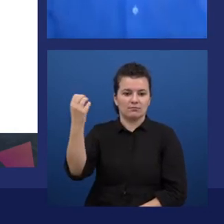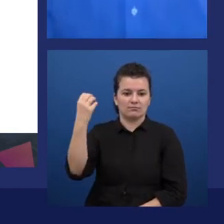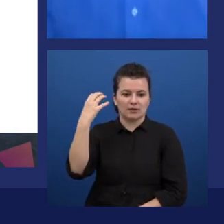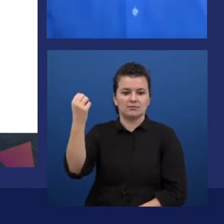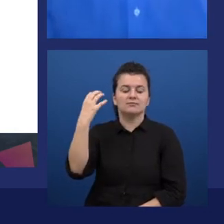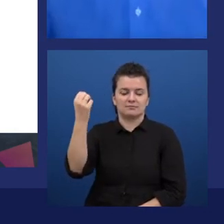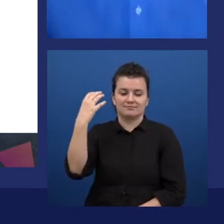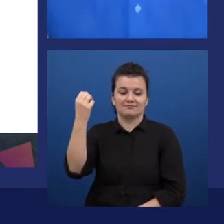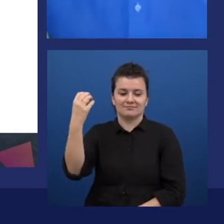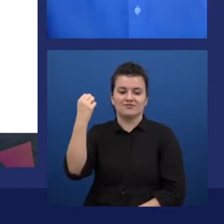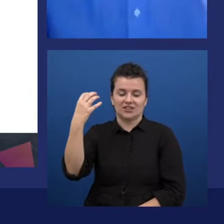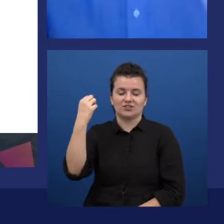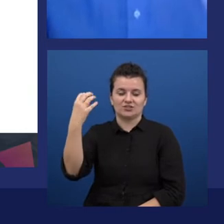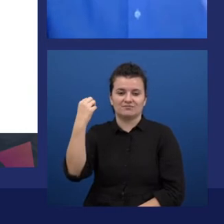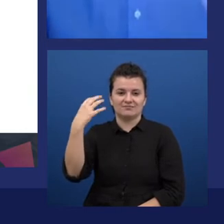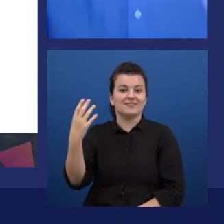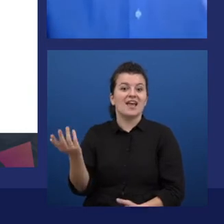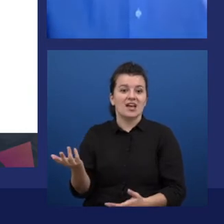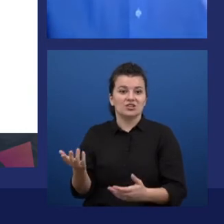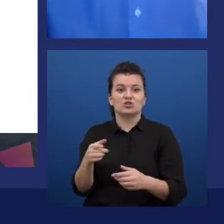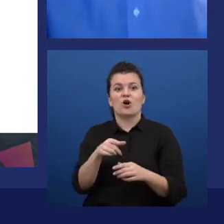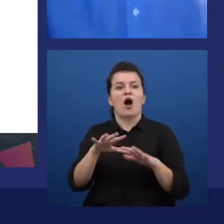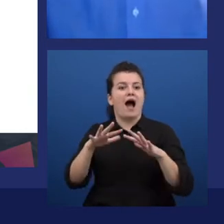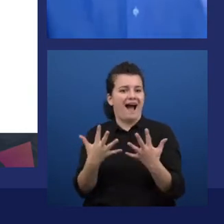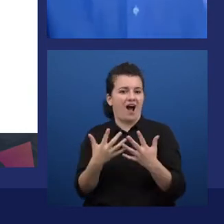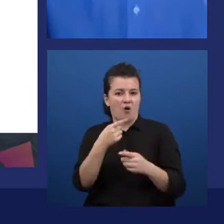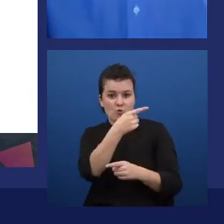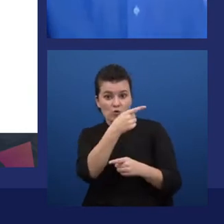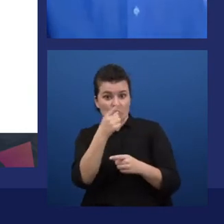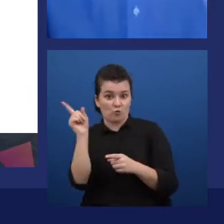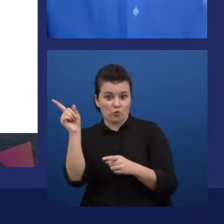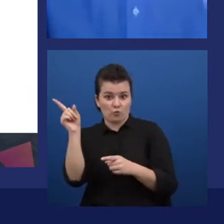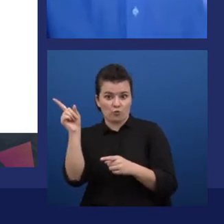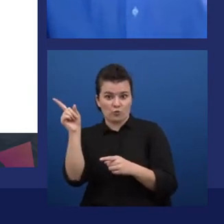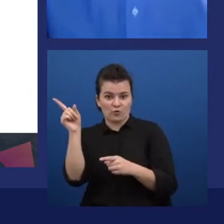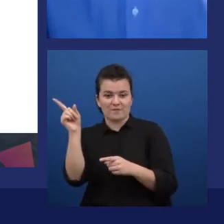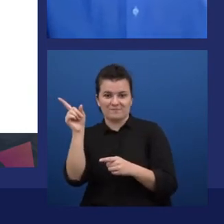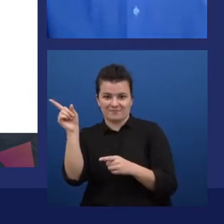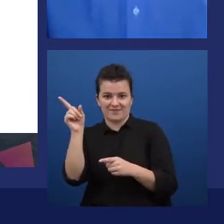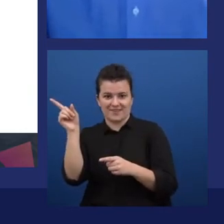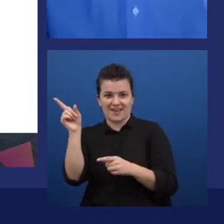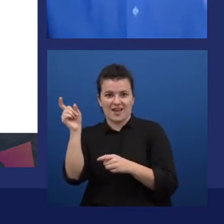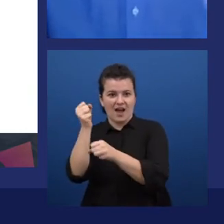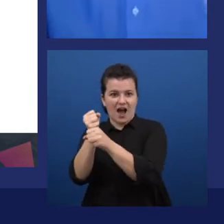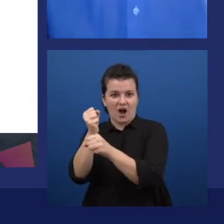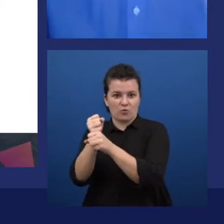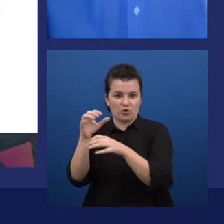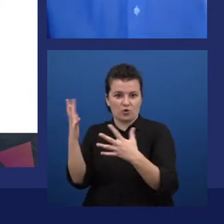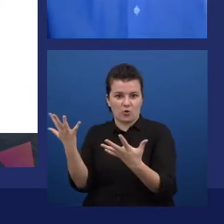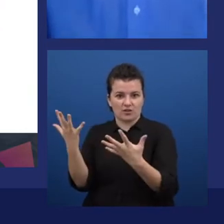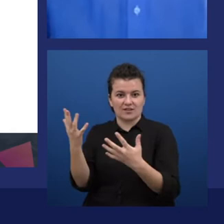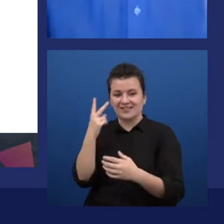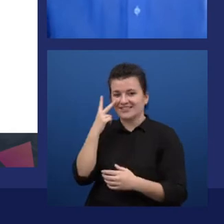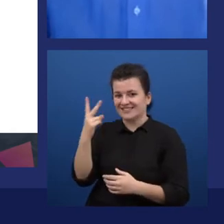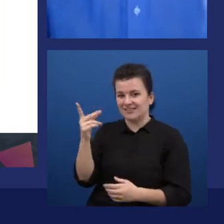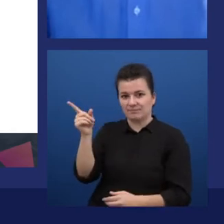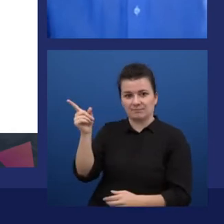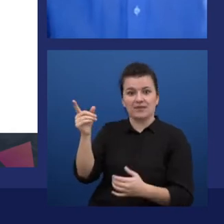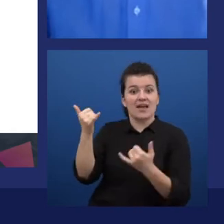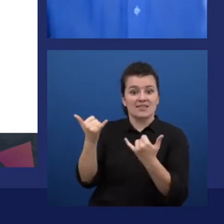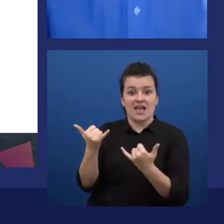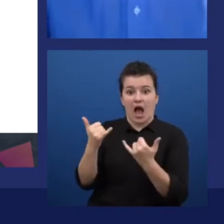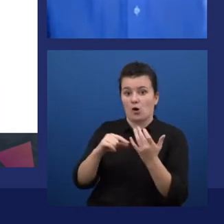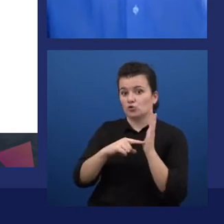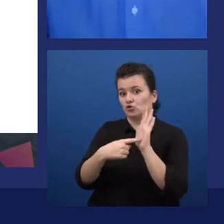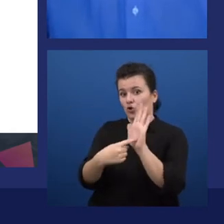the device. And the way it works, again, there is something in there that we can test immediately. So let me